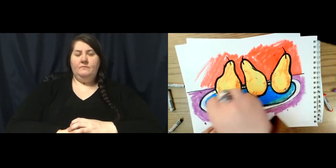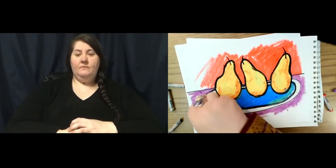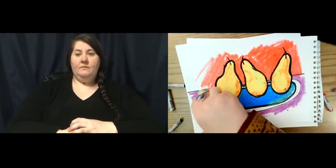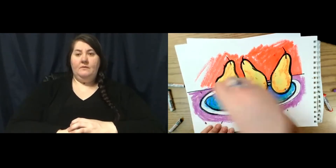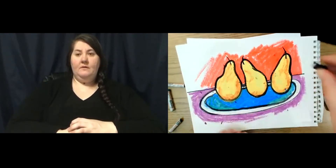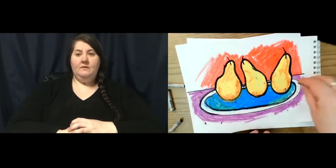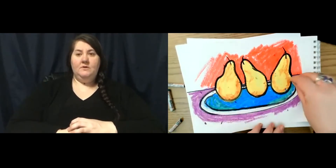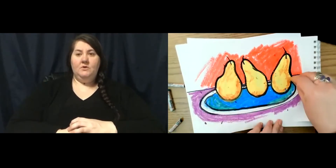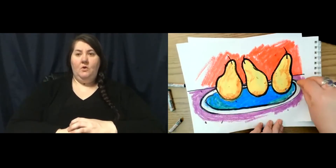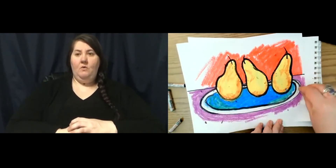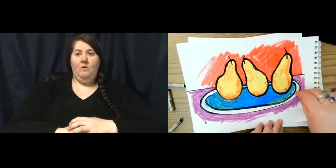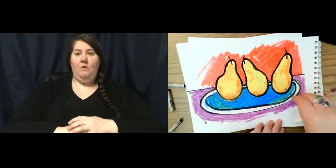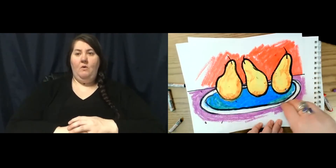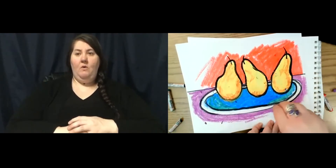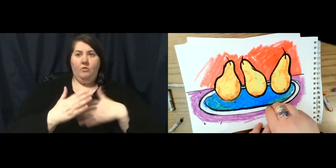all the way to the edge.